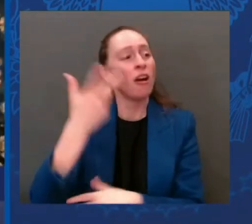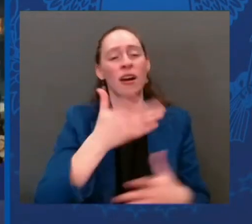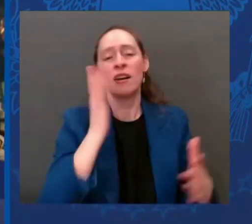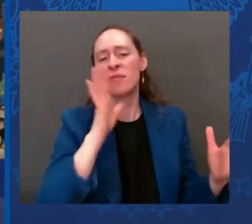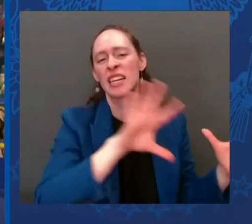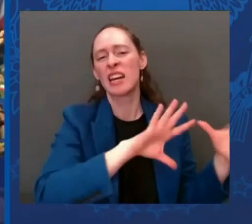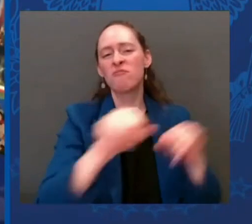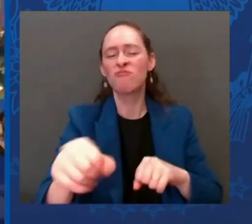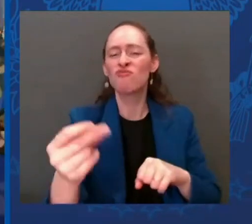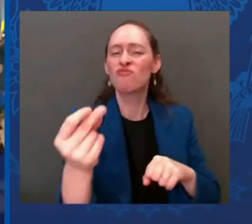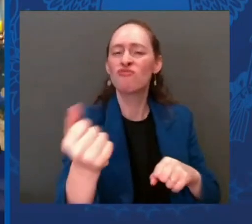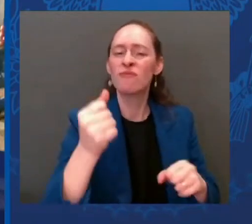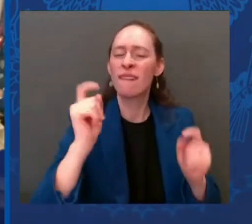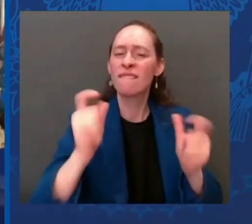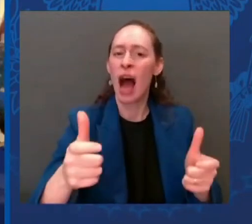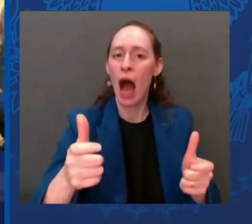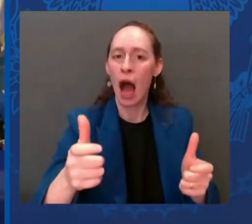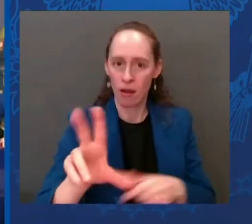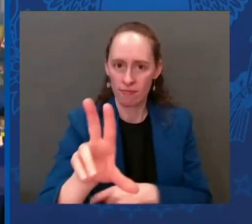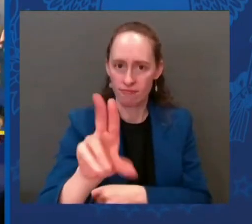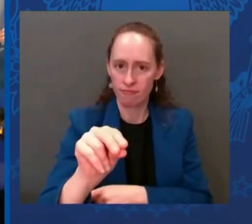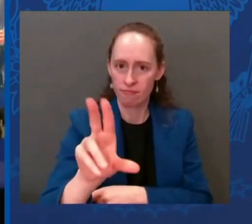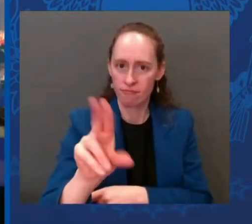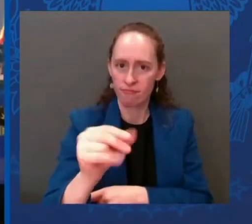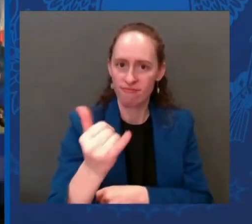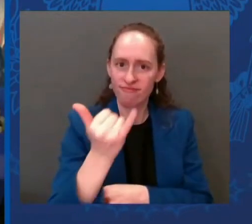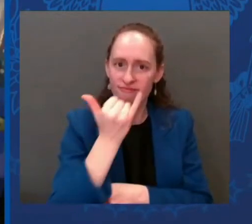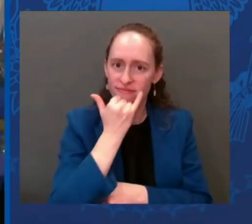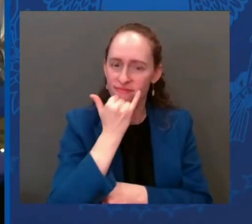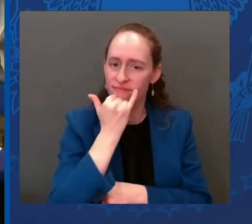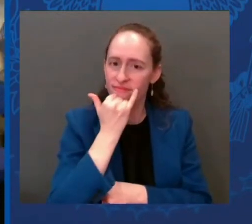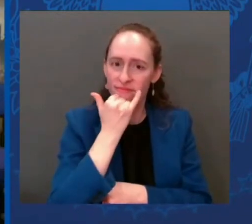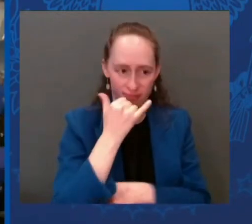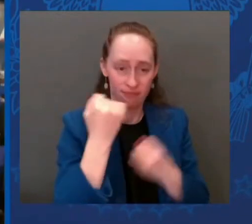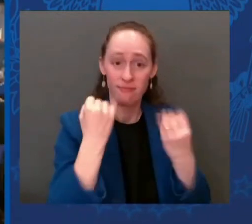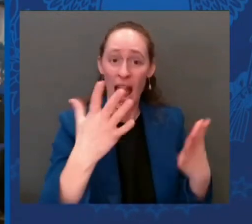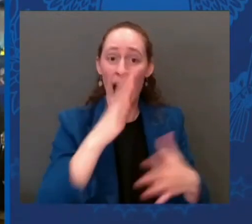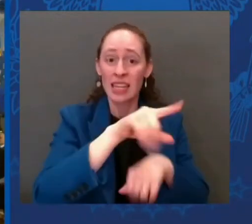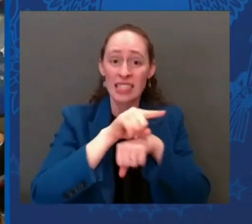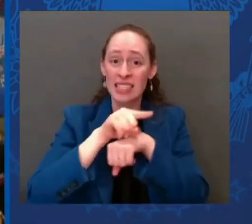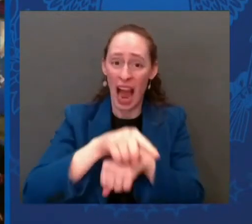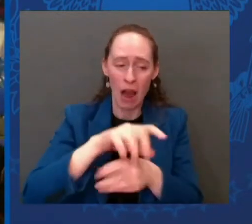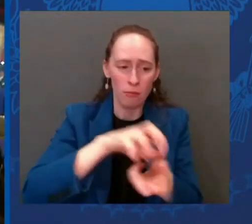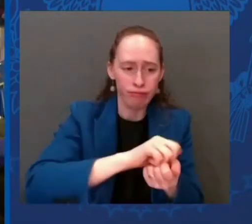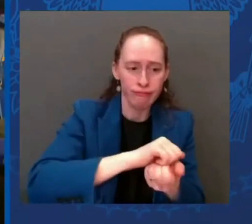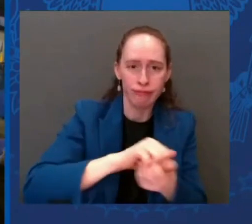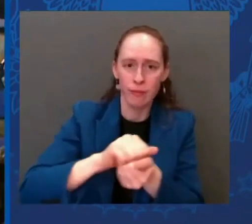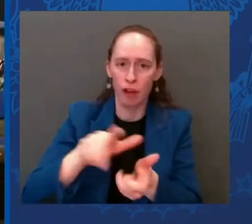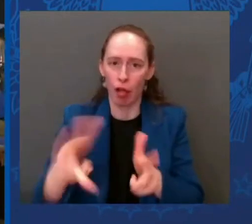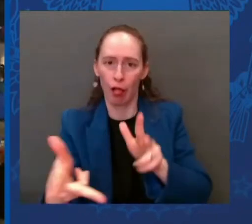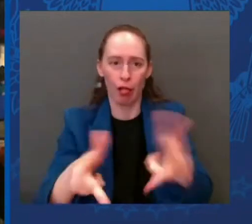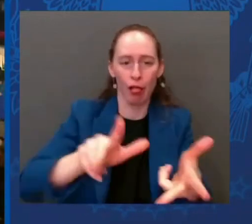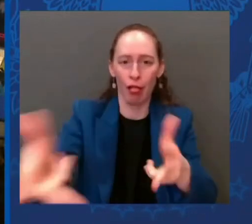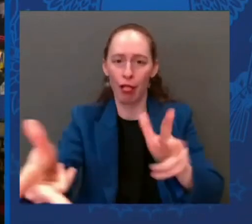He thought he'd get the Fyndalization of NATO. Instead, he got the NATOization of Finland.